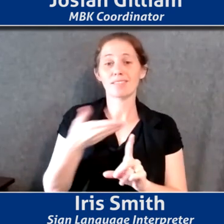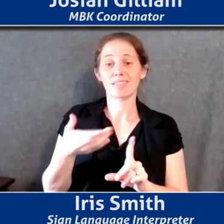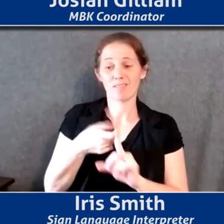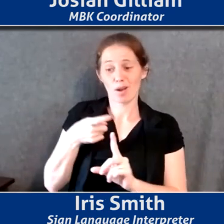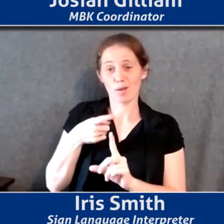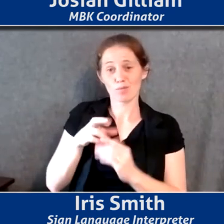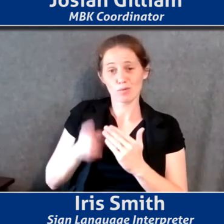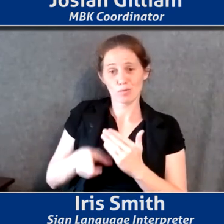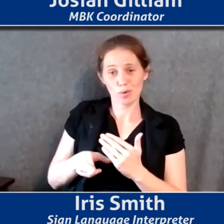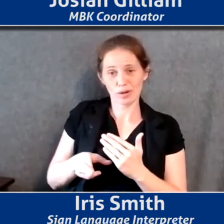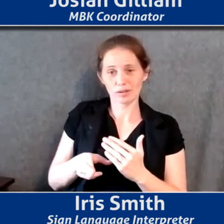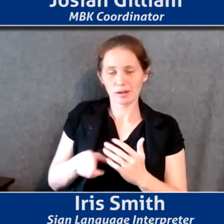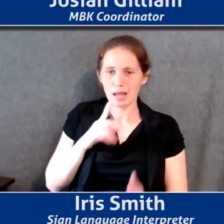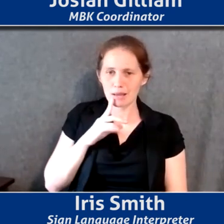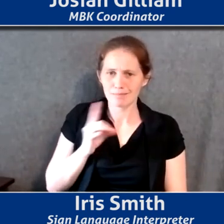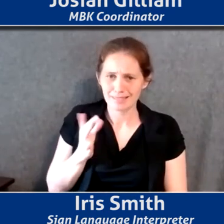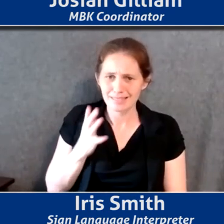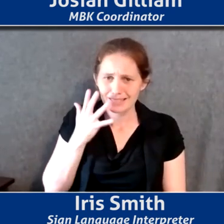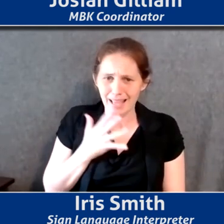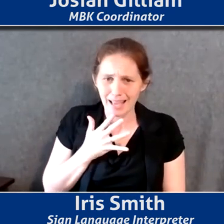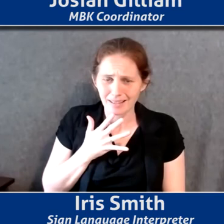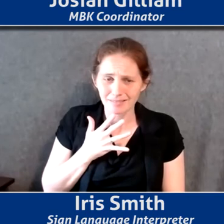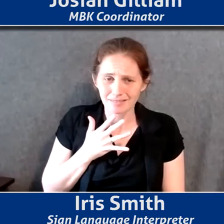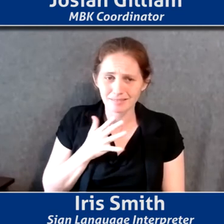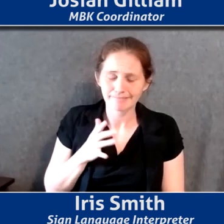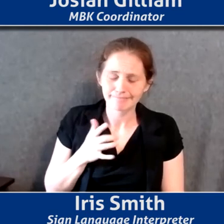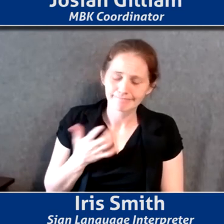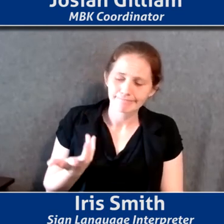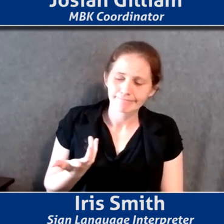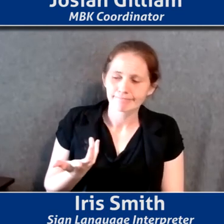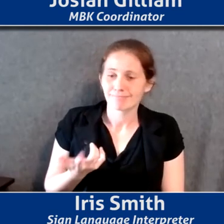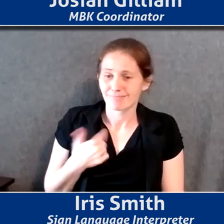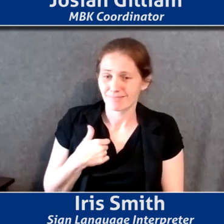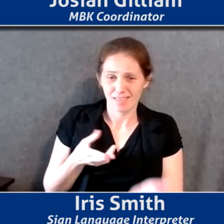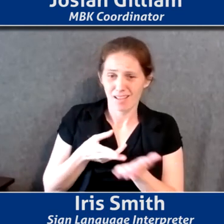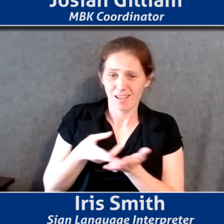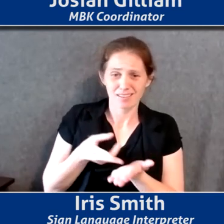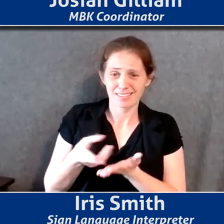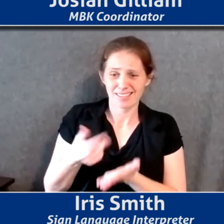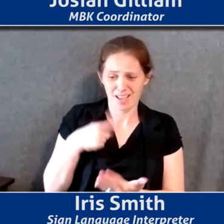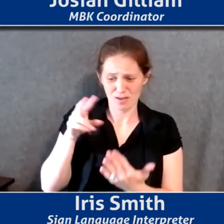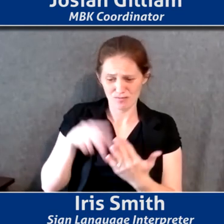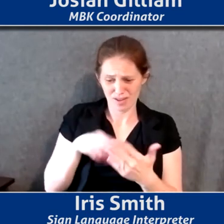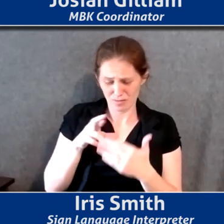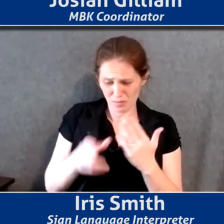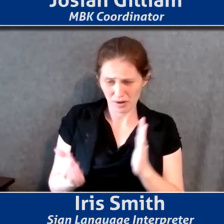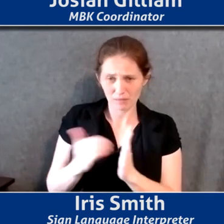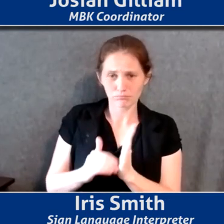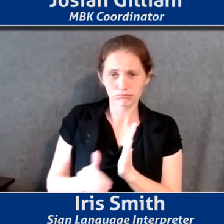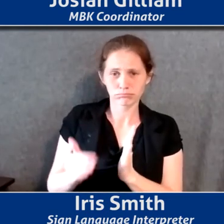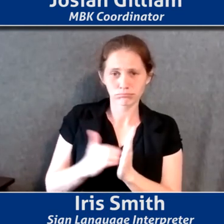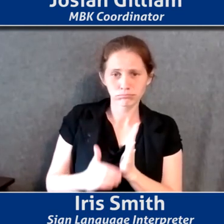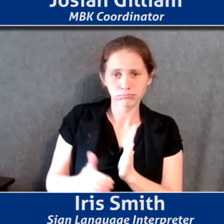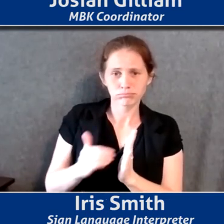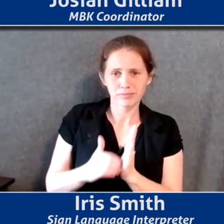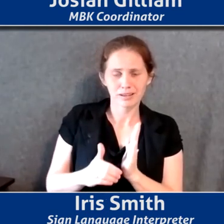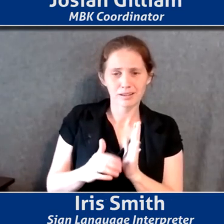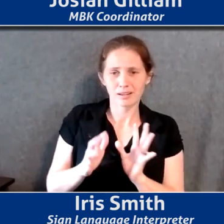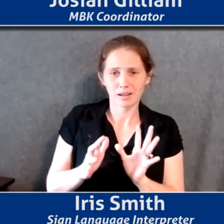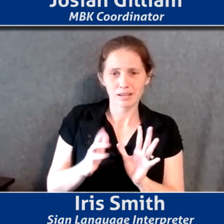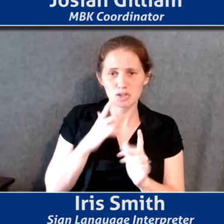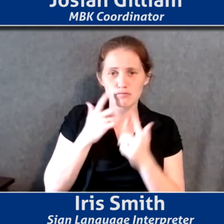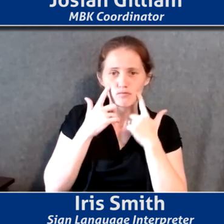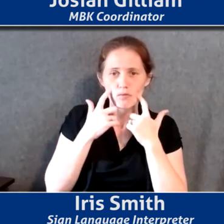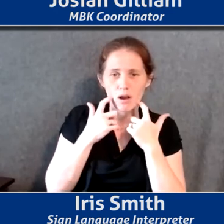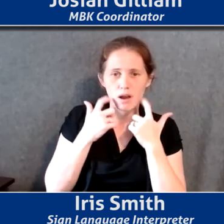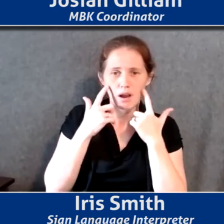which is tragic. I mean, it is, I, just to be honest, I read that report again and again in draft stages and cried